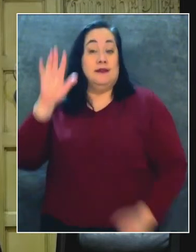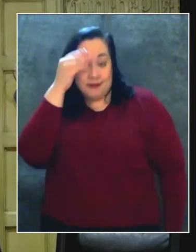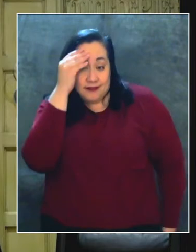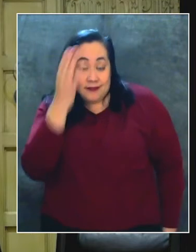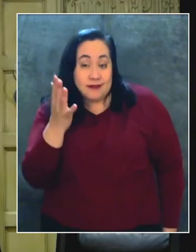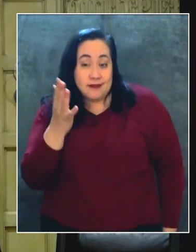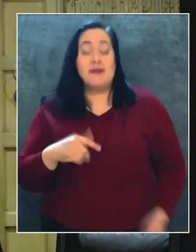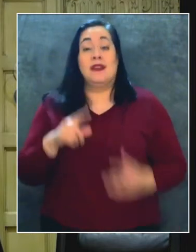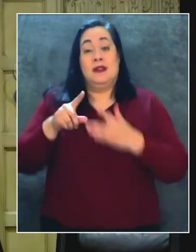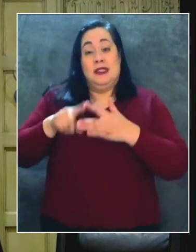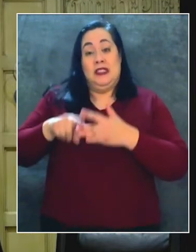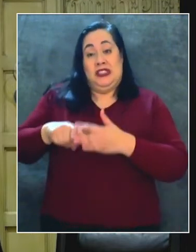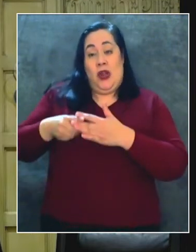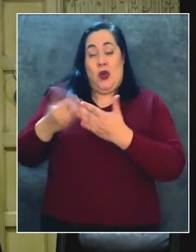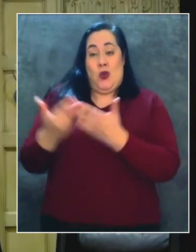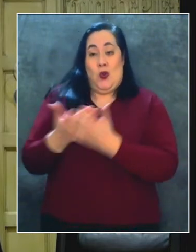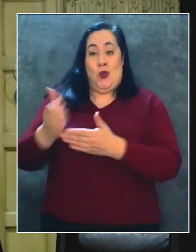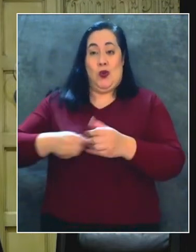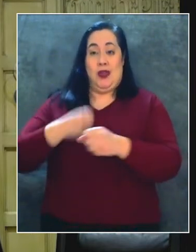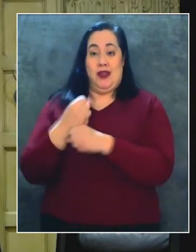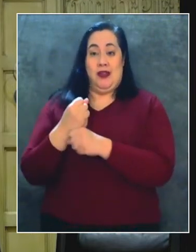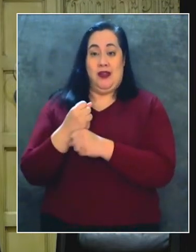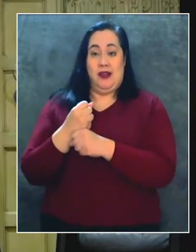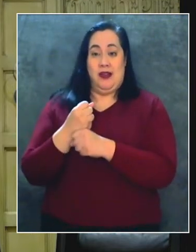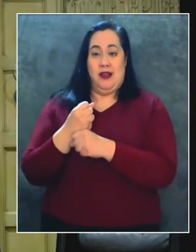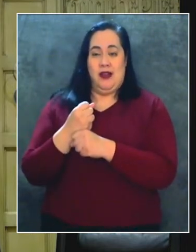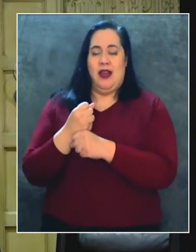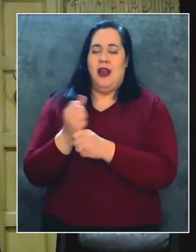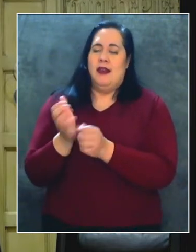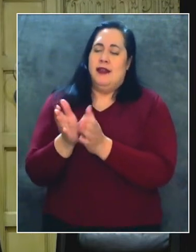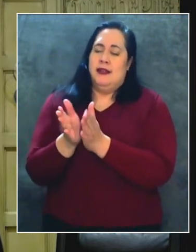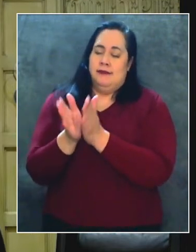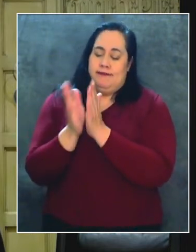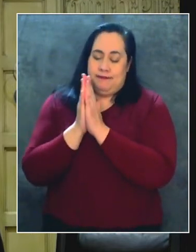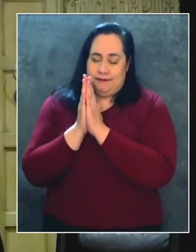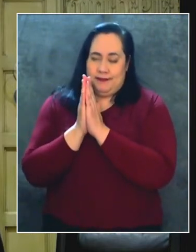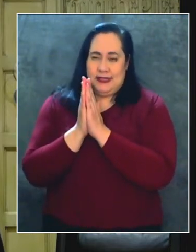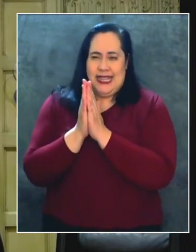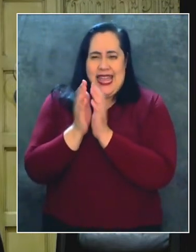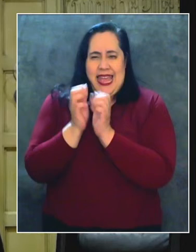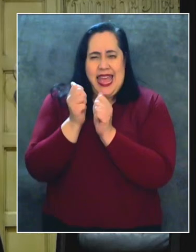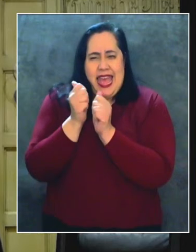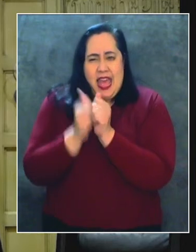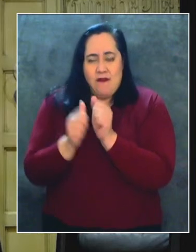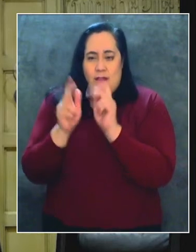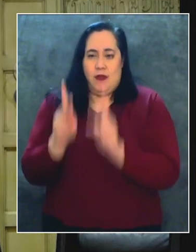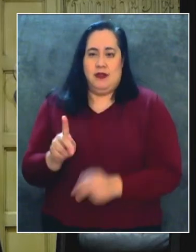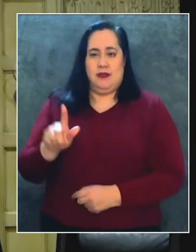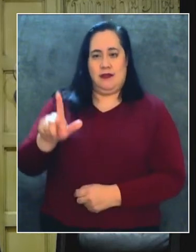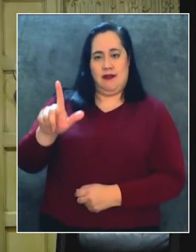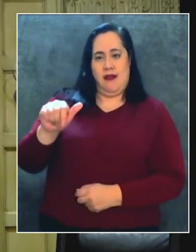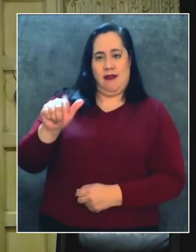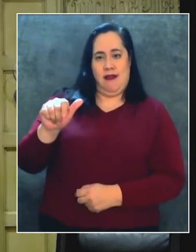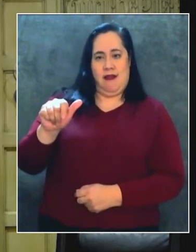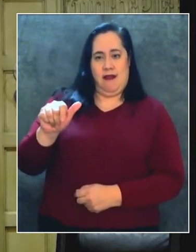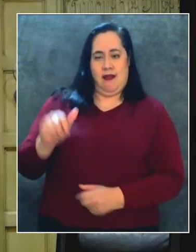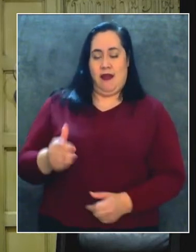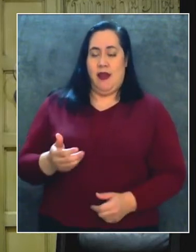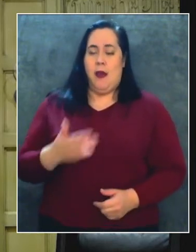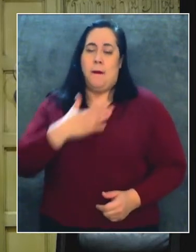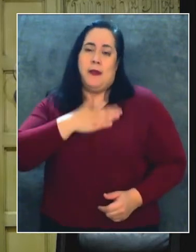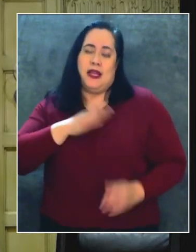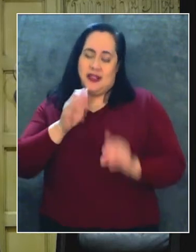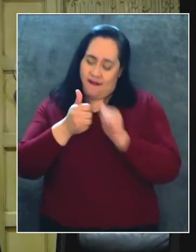when we start the new year, I ask each angeline to follow